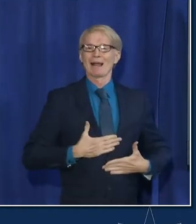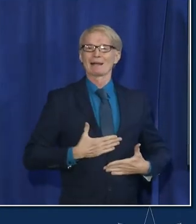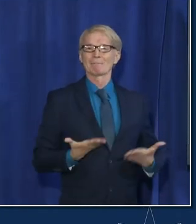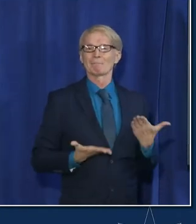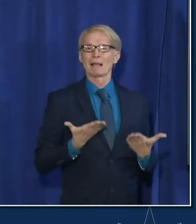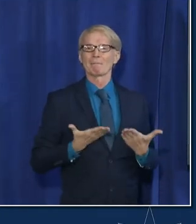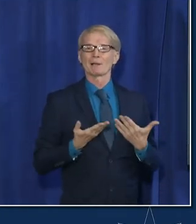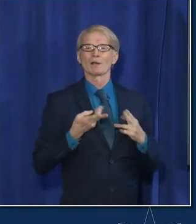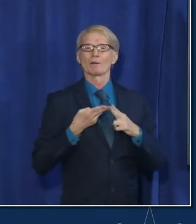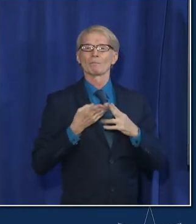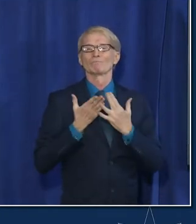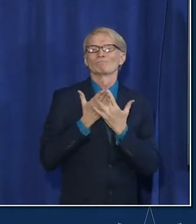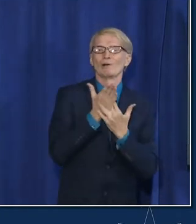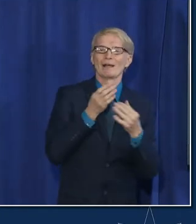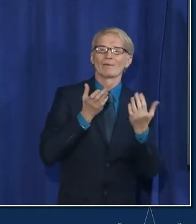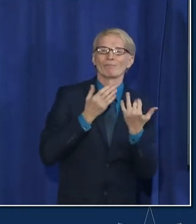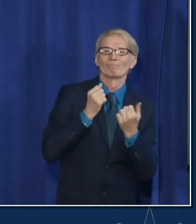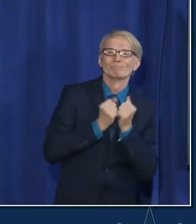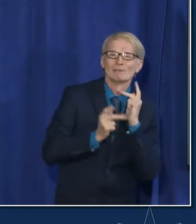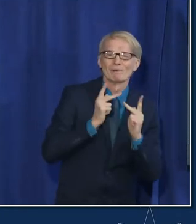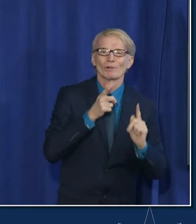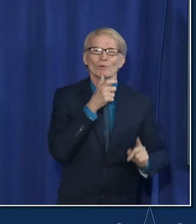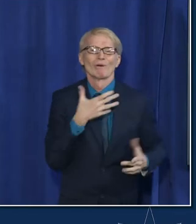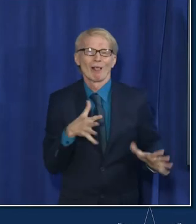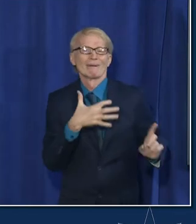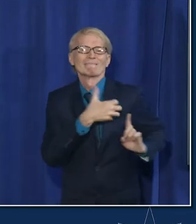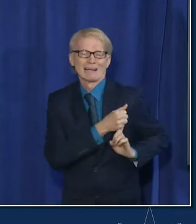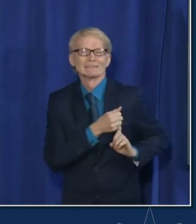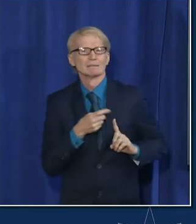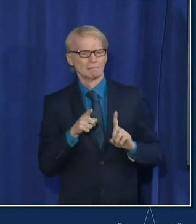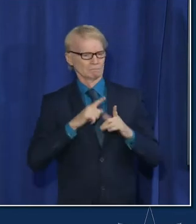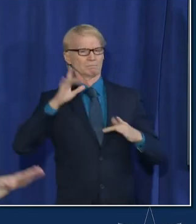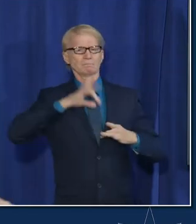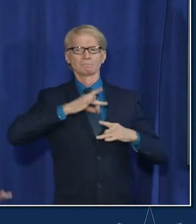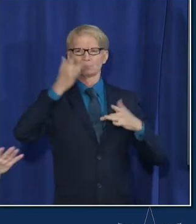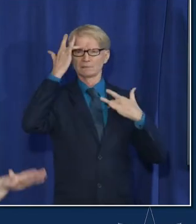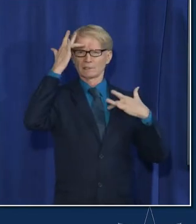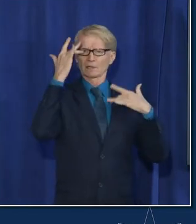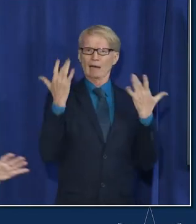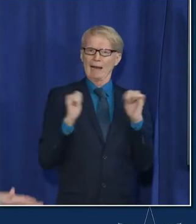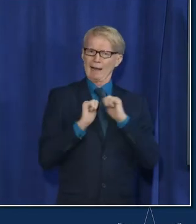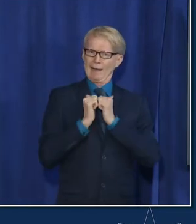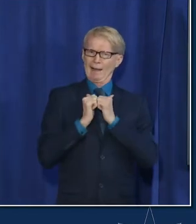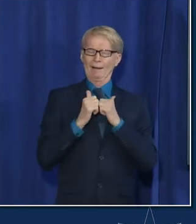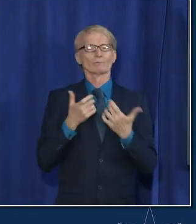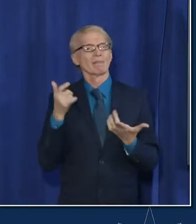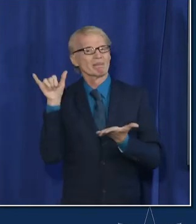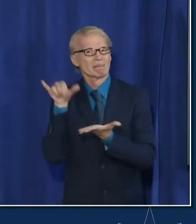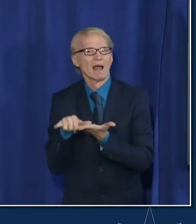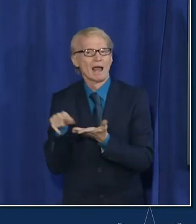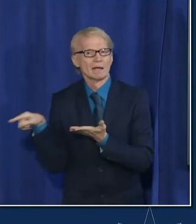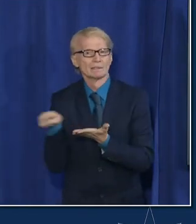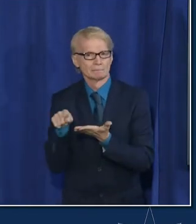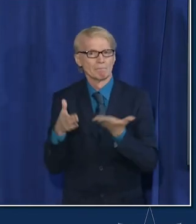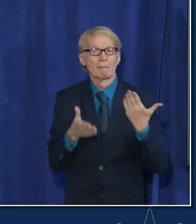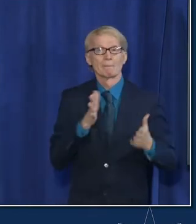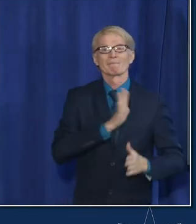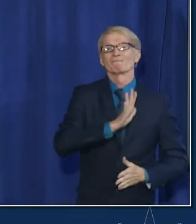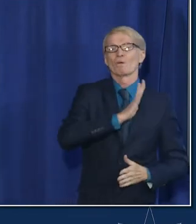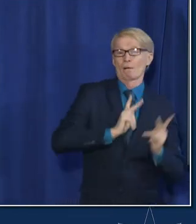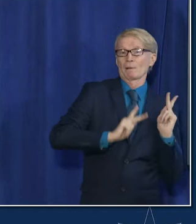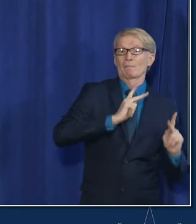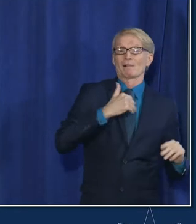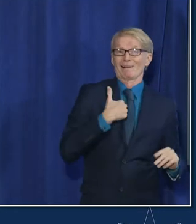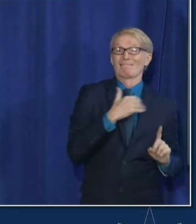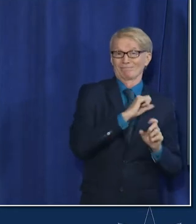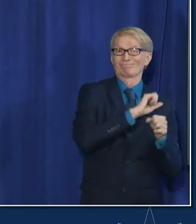breakthrough infections in people who are vaccinated and we may see more repeat infections in people who previously had had covid we don't